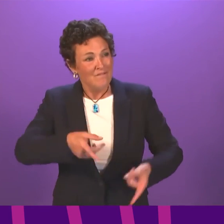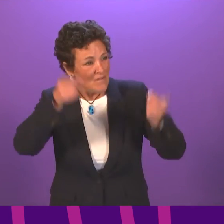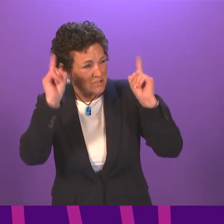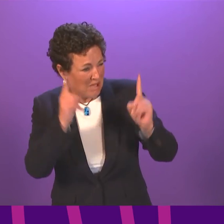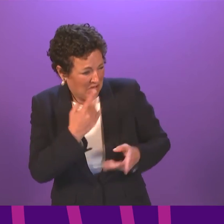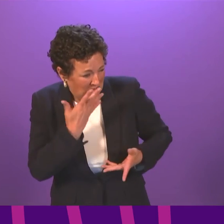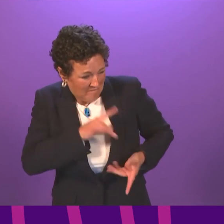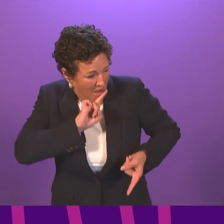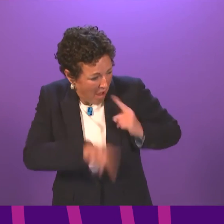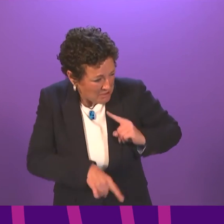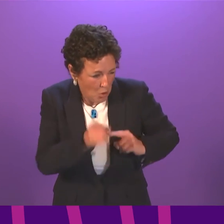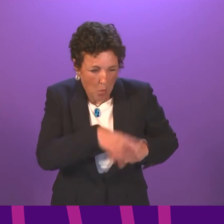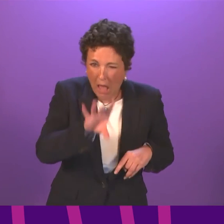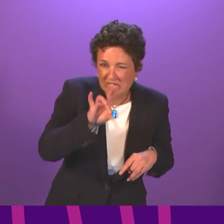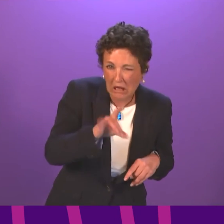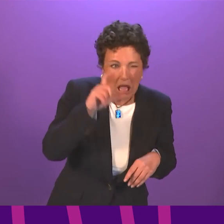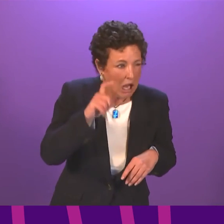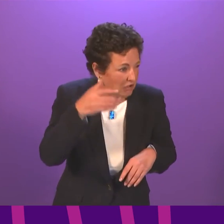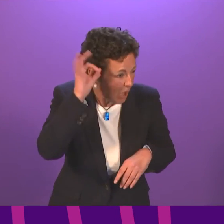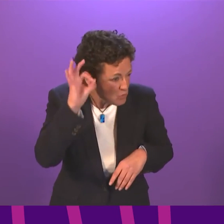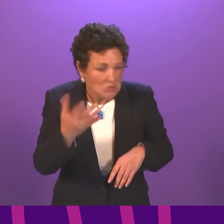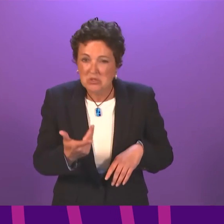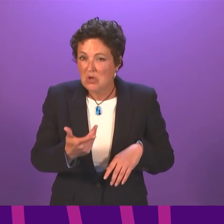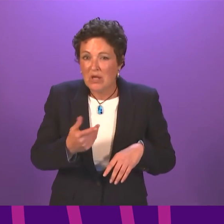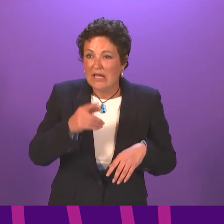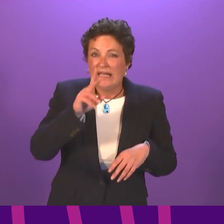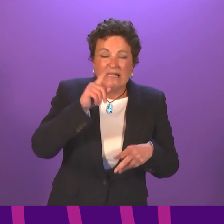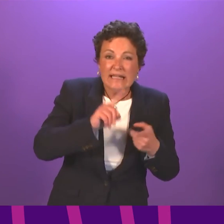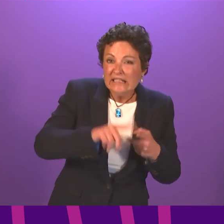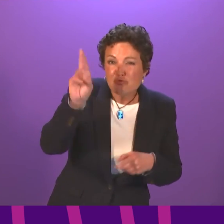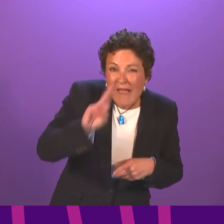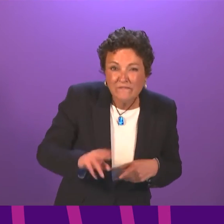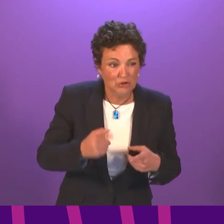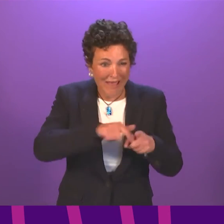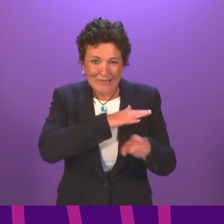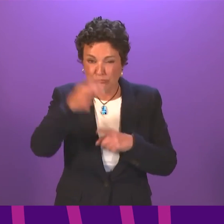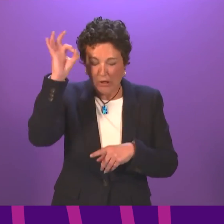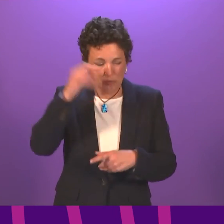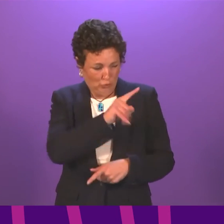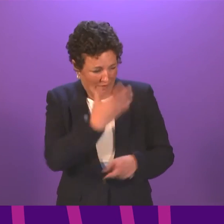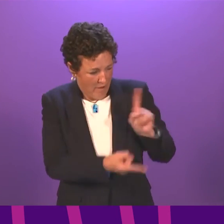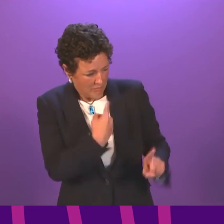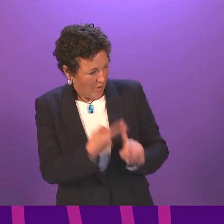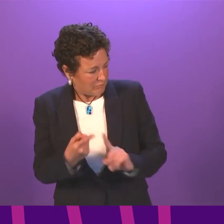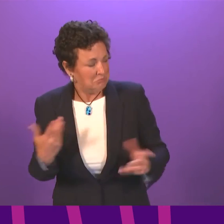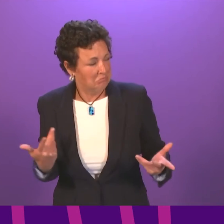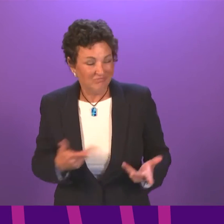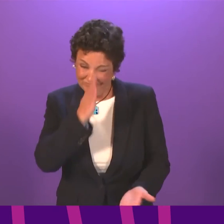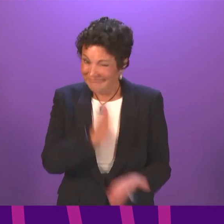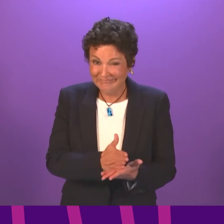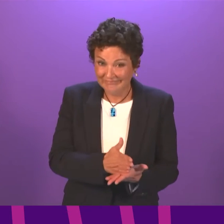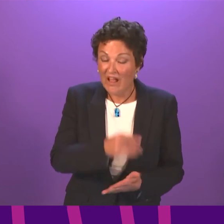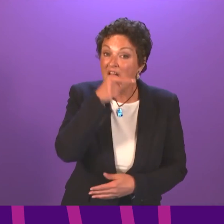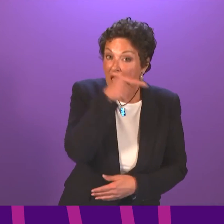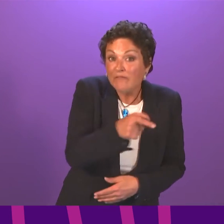Inverclyde Council, from Edinburgh Council and from East Renfrewshire Council, because the harsh reality of this system is, if you're lucky enough